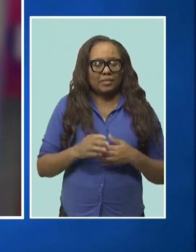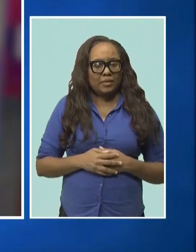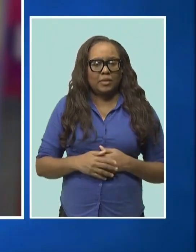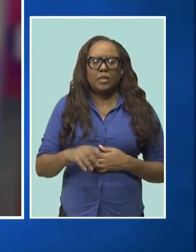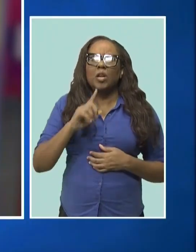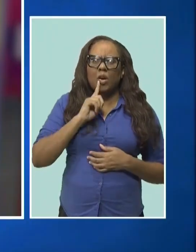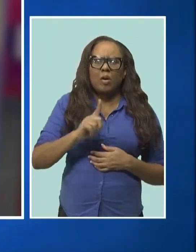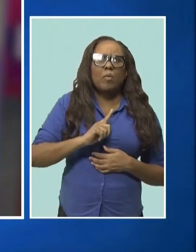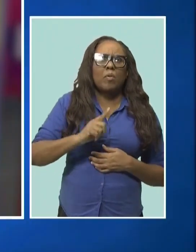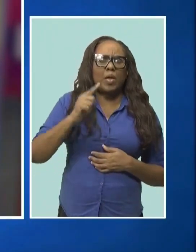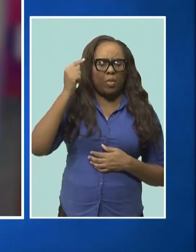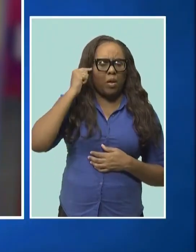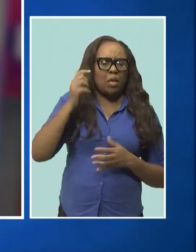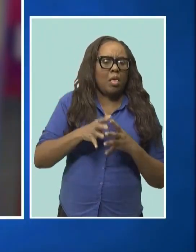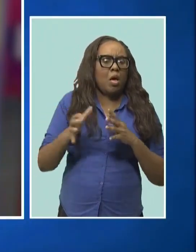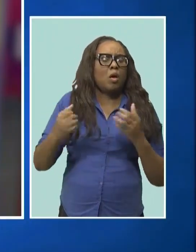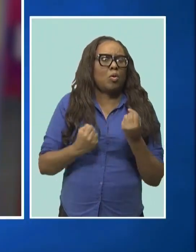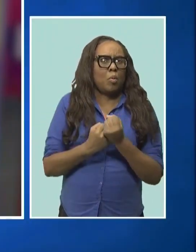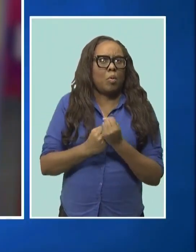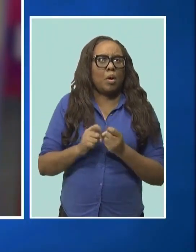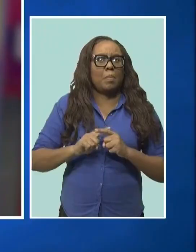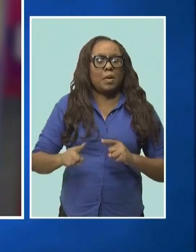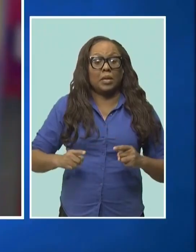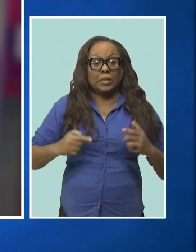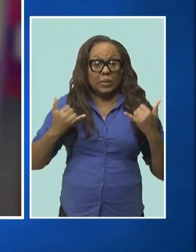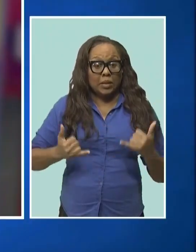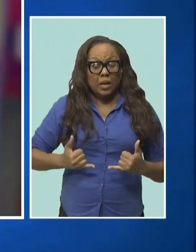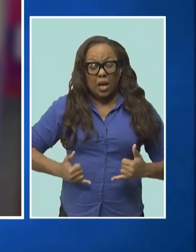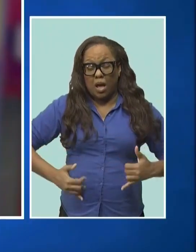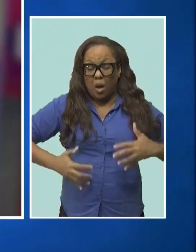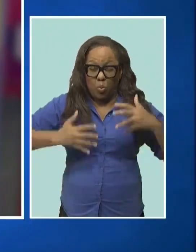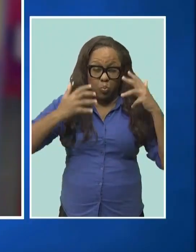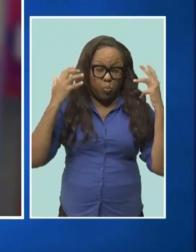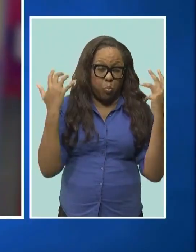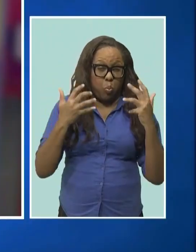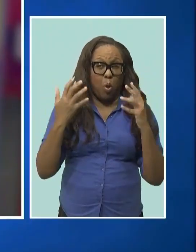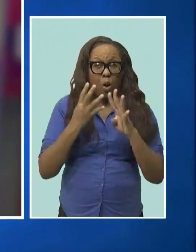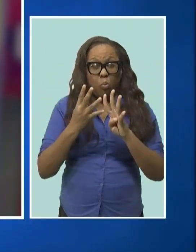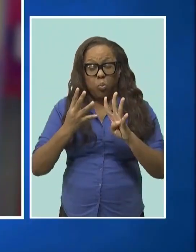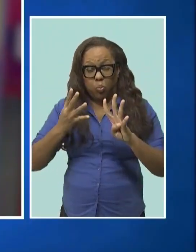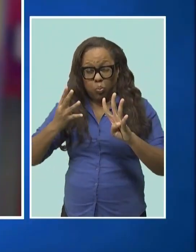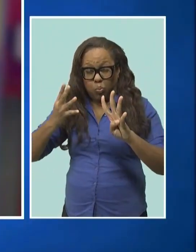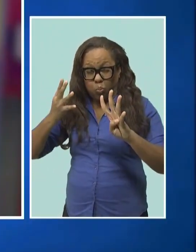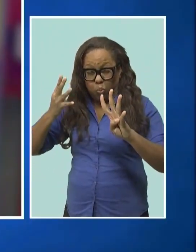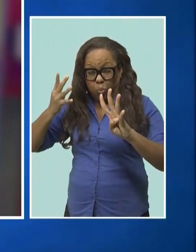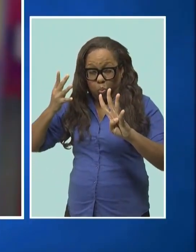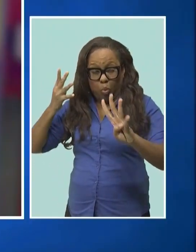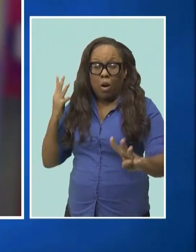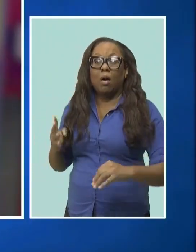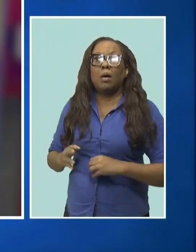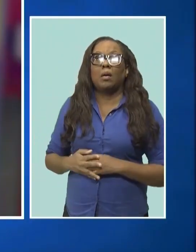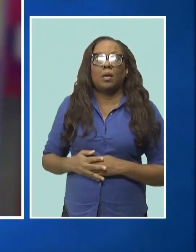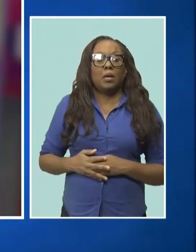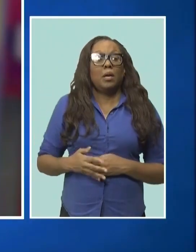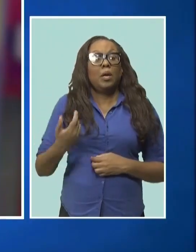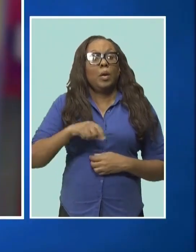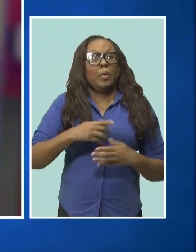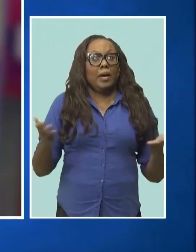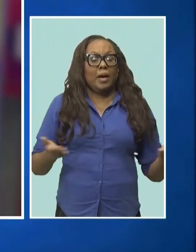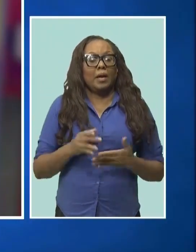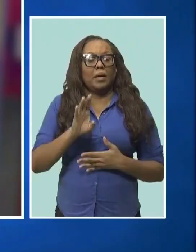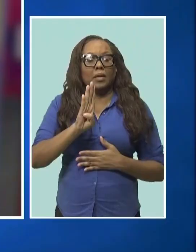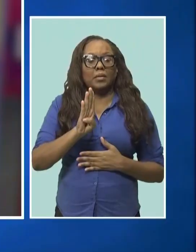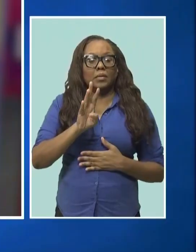lots of support, but today was tremendous. We're here at Bryant Park, New York City, for the Chafet